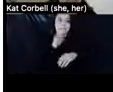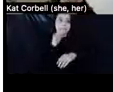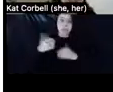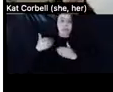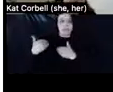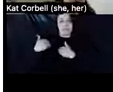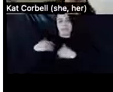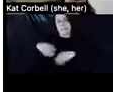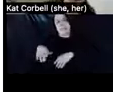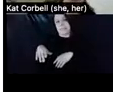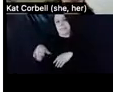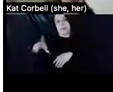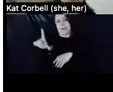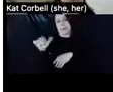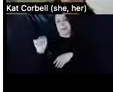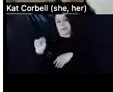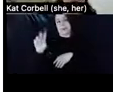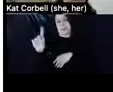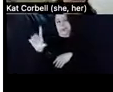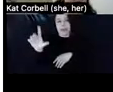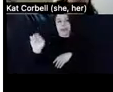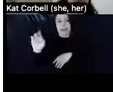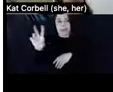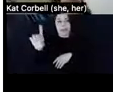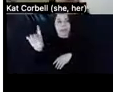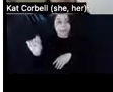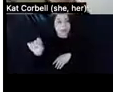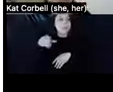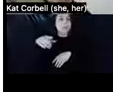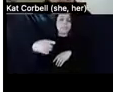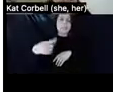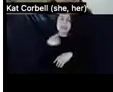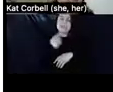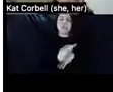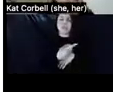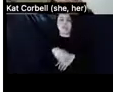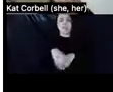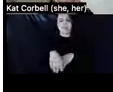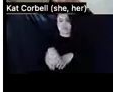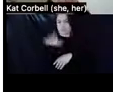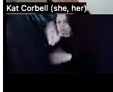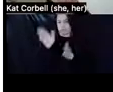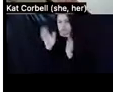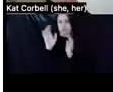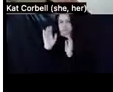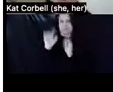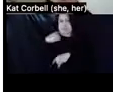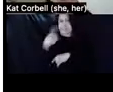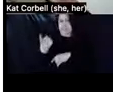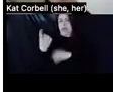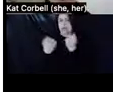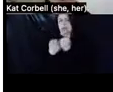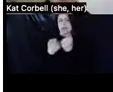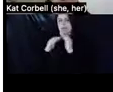The supportive housing tenants are told to direct all repair issues to the supportive housing provider rather than calling